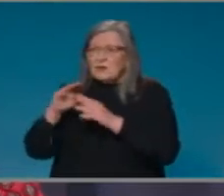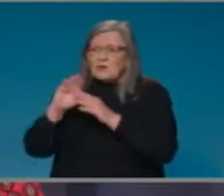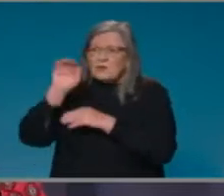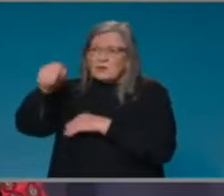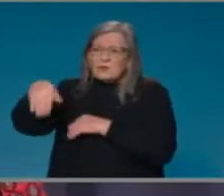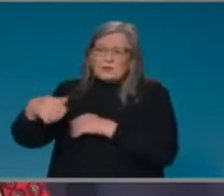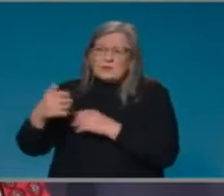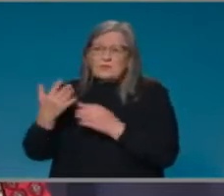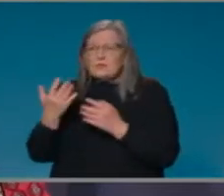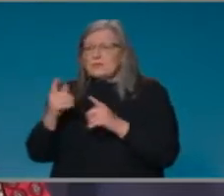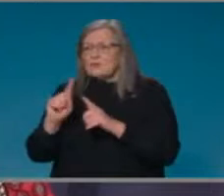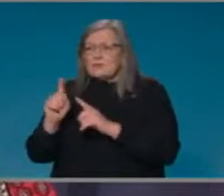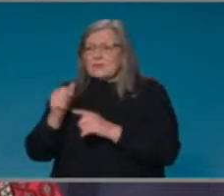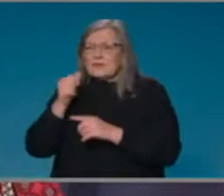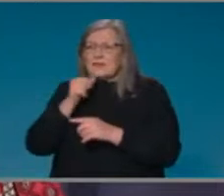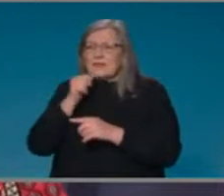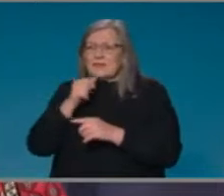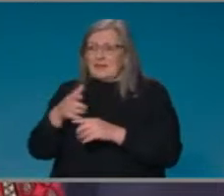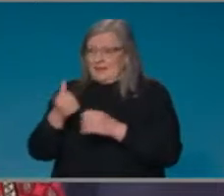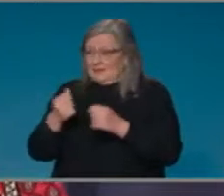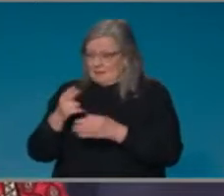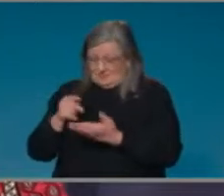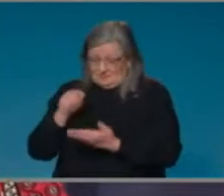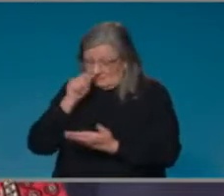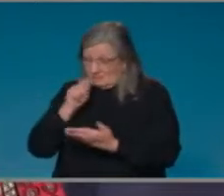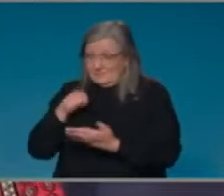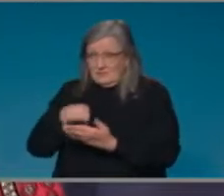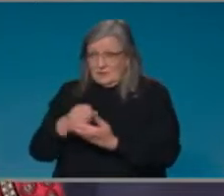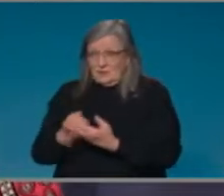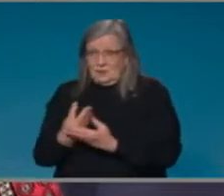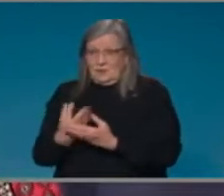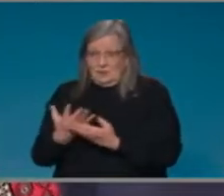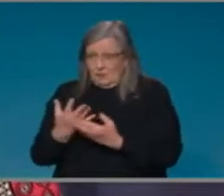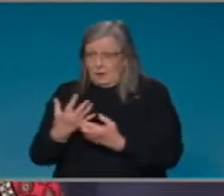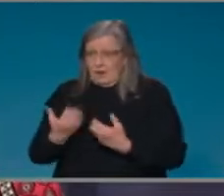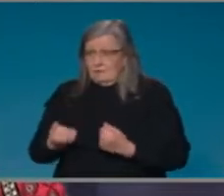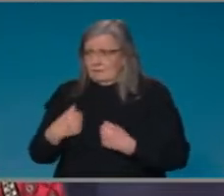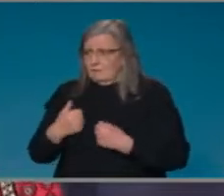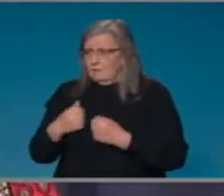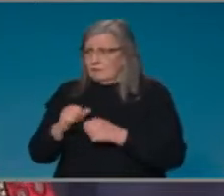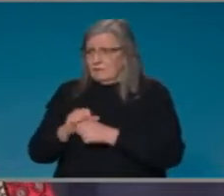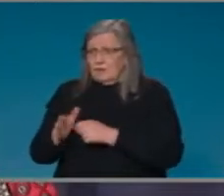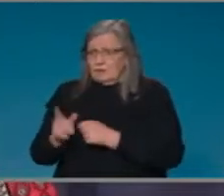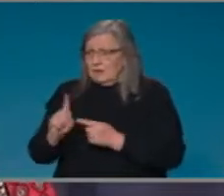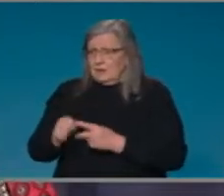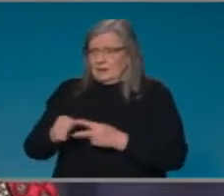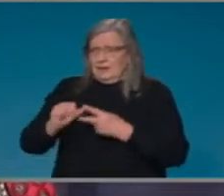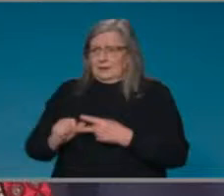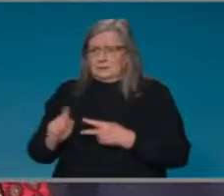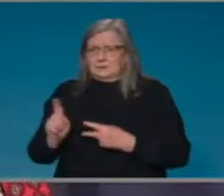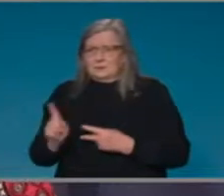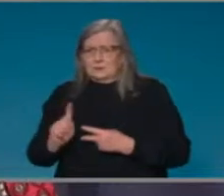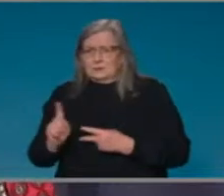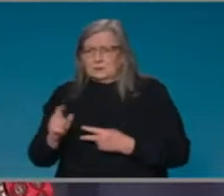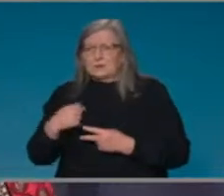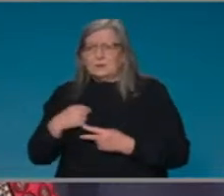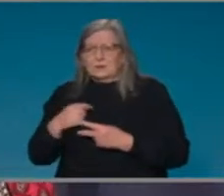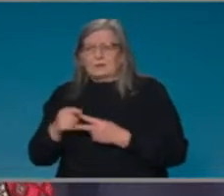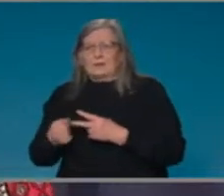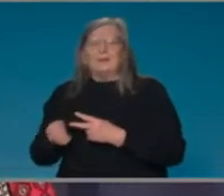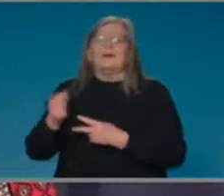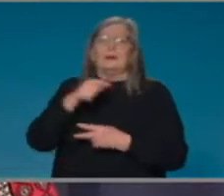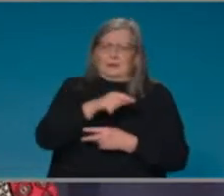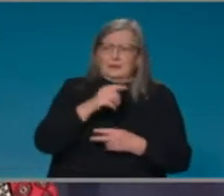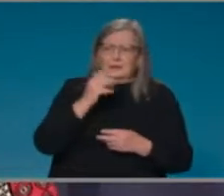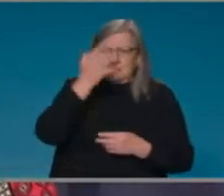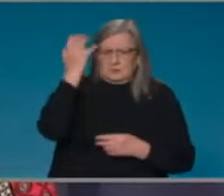get a positive and what are the actions that are taken then to address that through PCR, to make sure those pathways are safe and